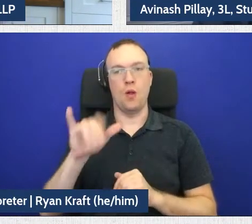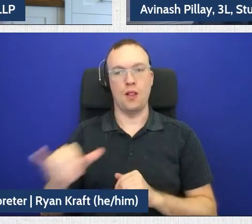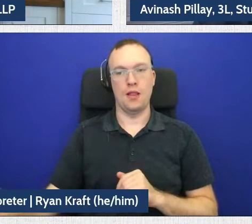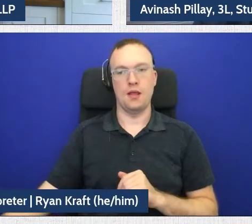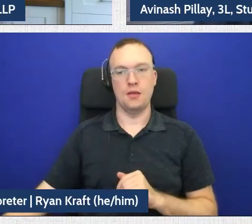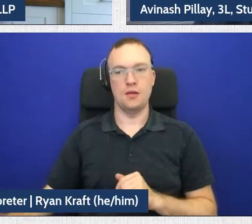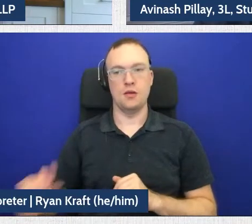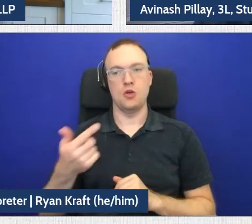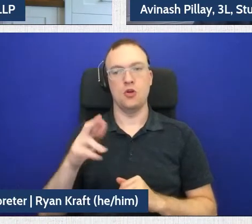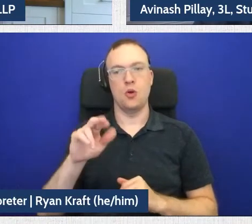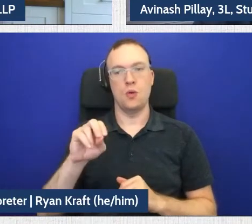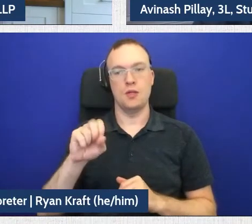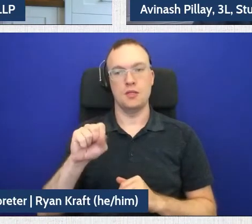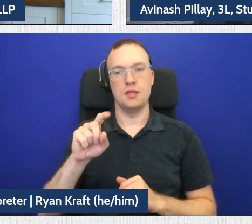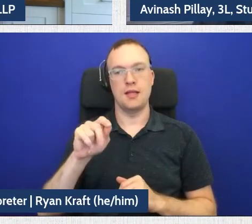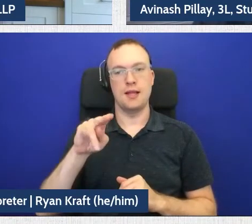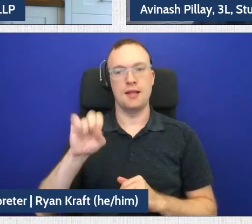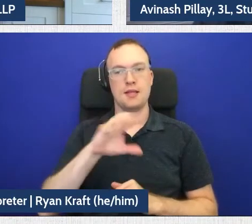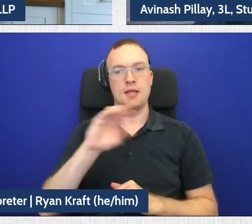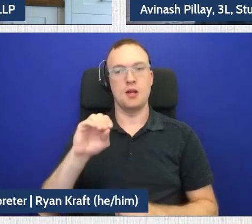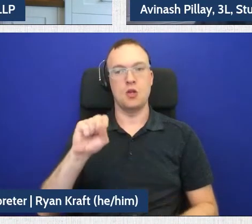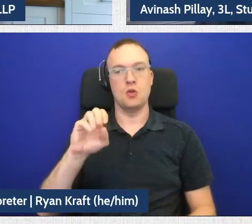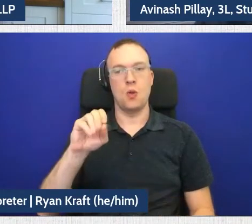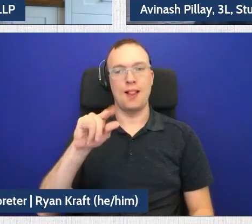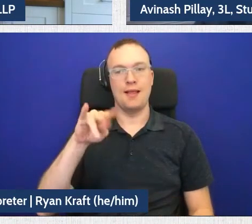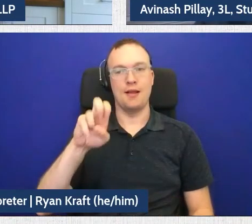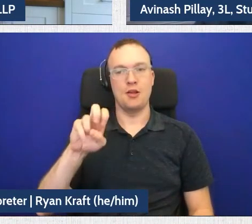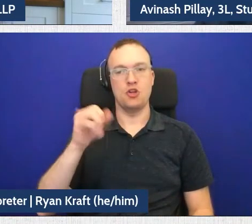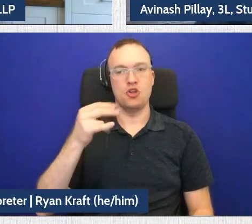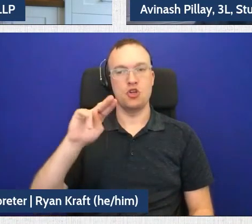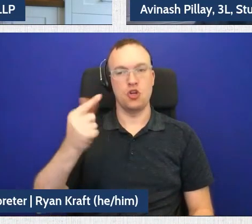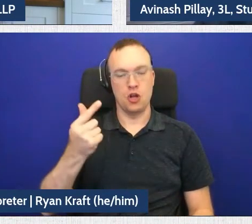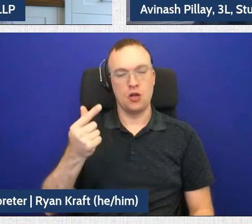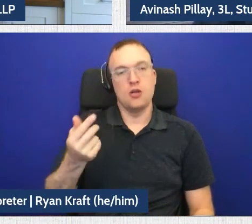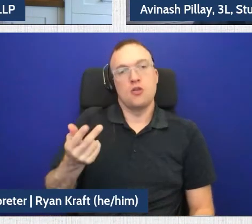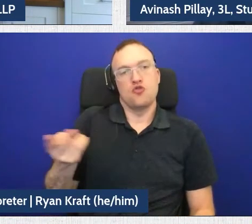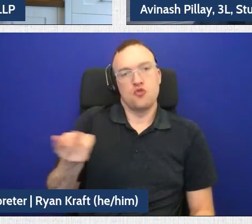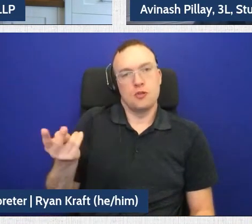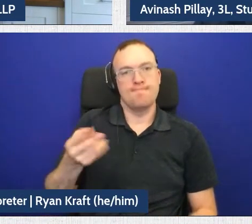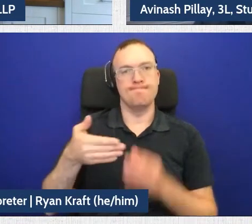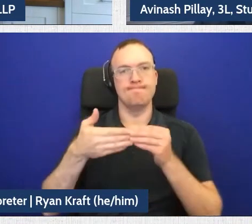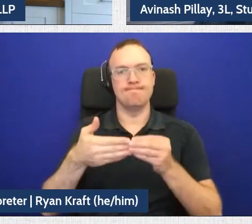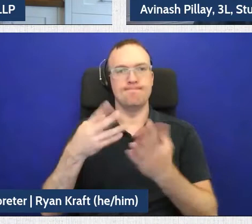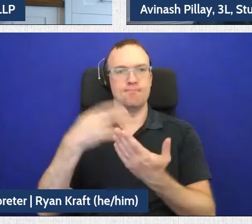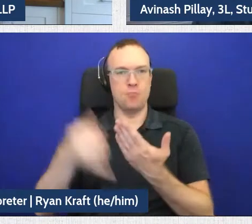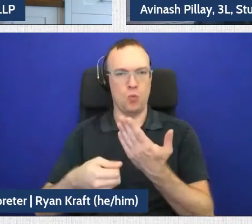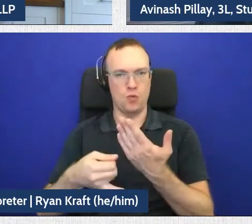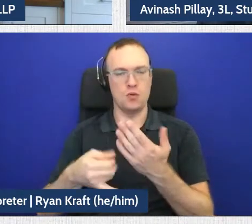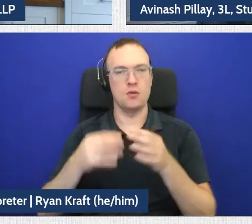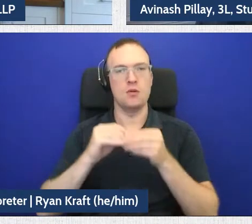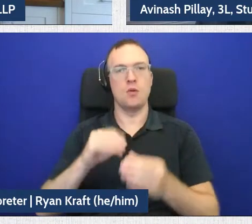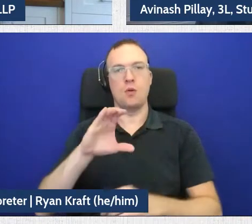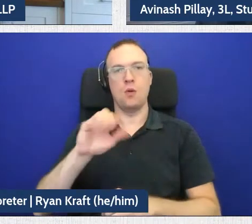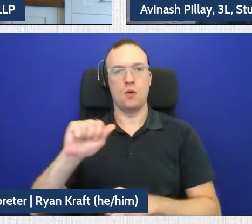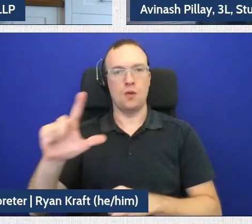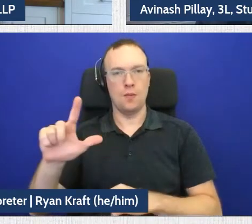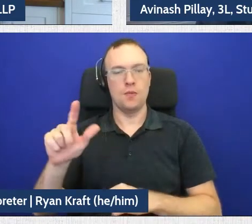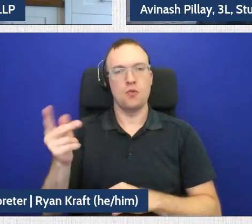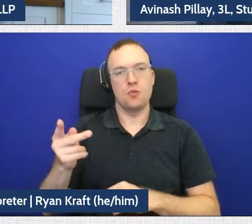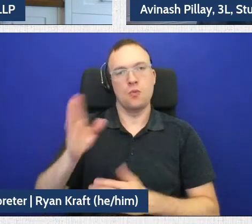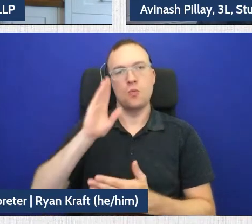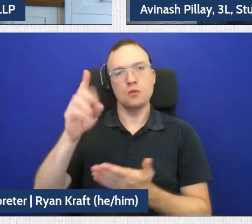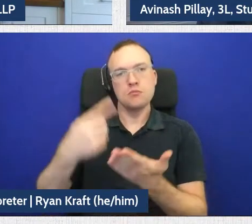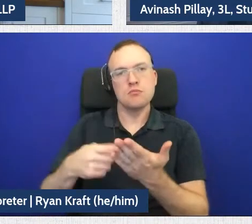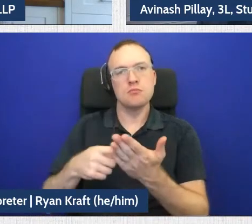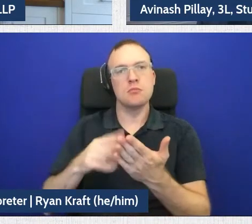and Solene Jung. Holly and Solene are project leaders in 2L with the Confident Analytics Lab and they will be discussing some of our